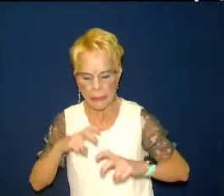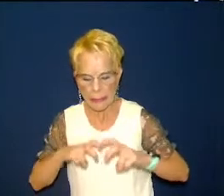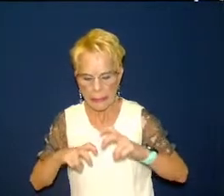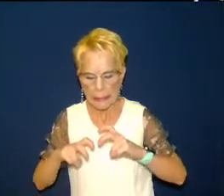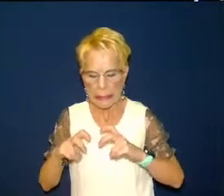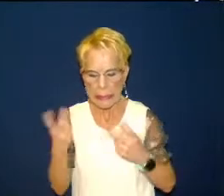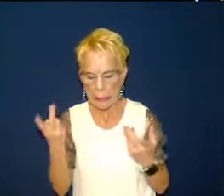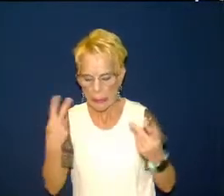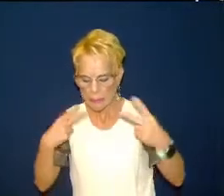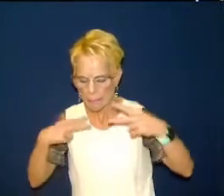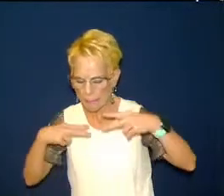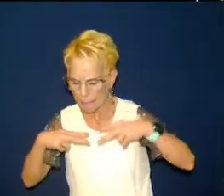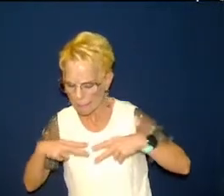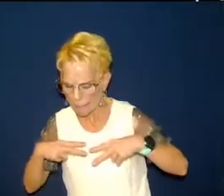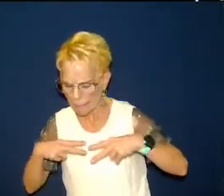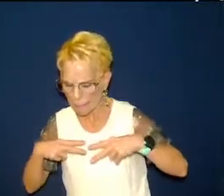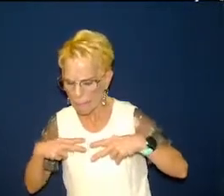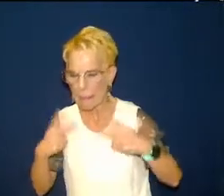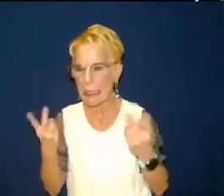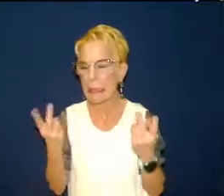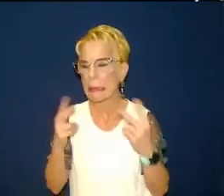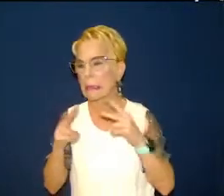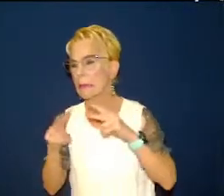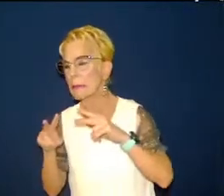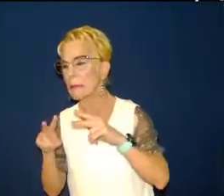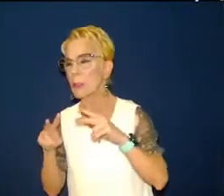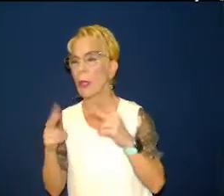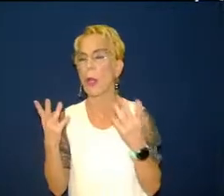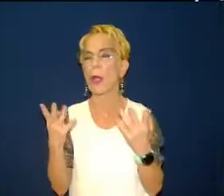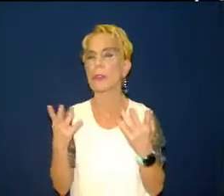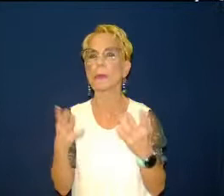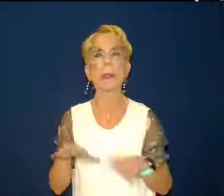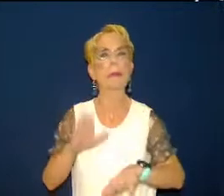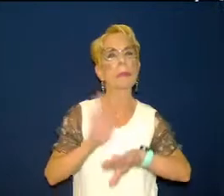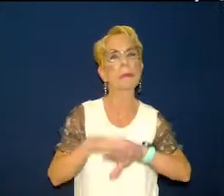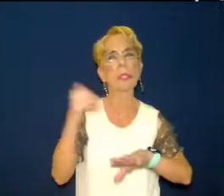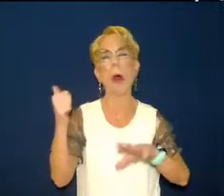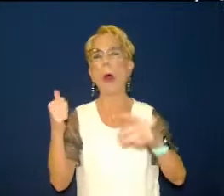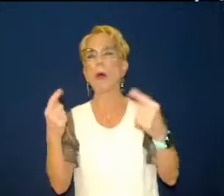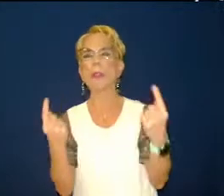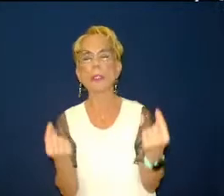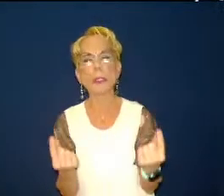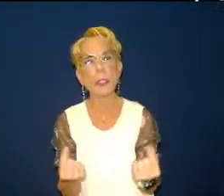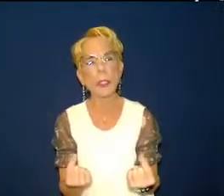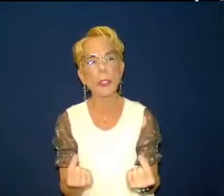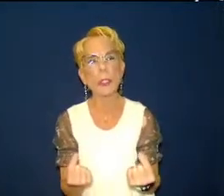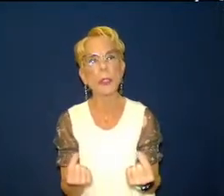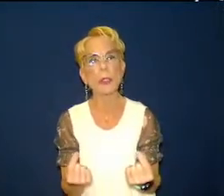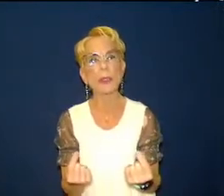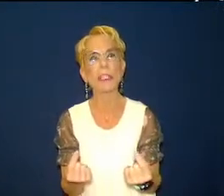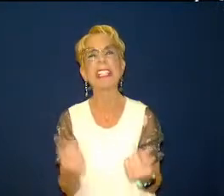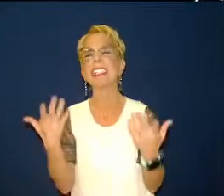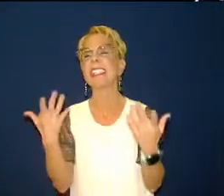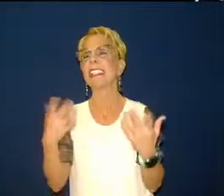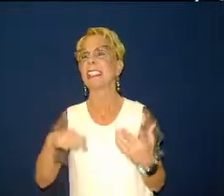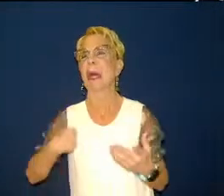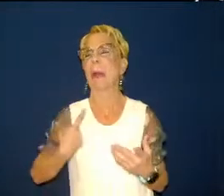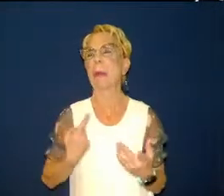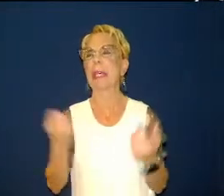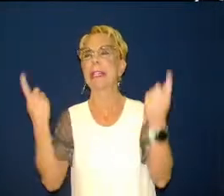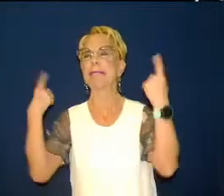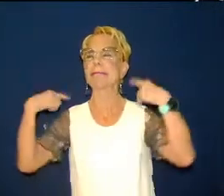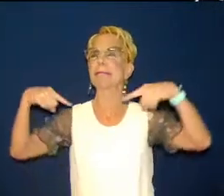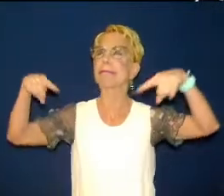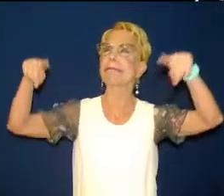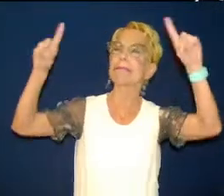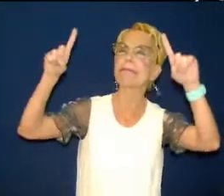and reevaluate what we've been called to do are we accomplishing what god wants us to do and and what